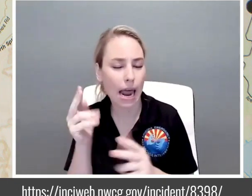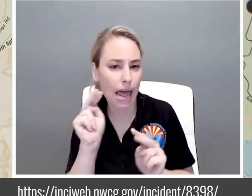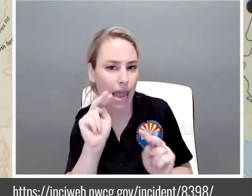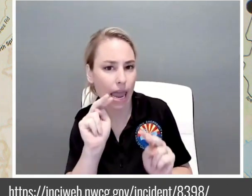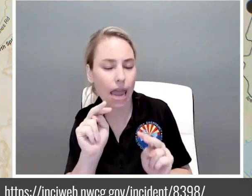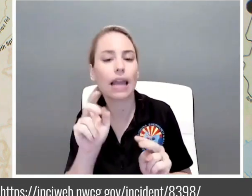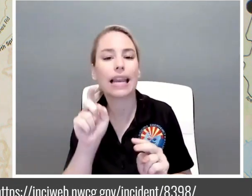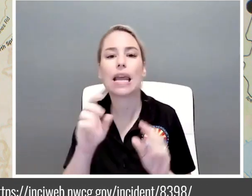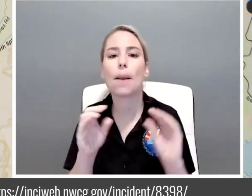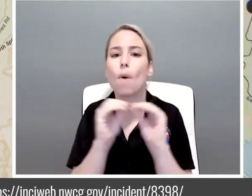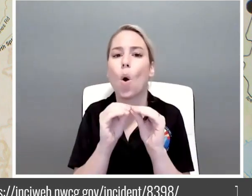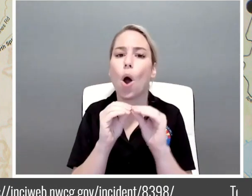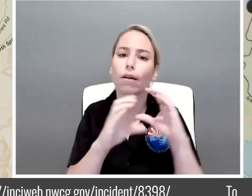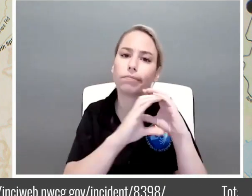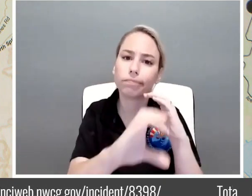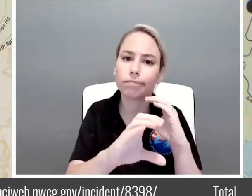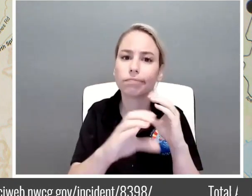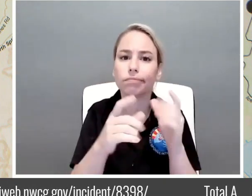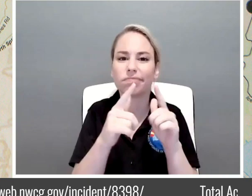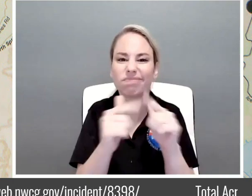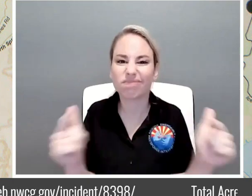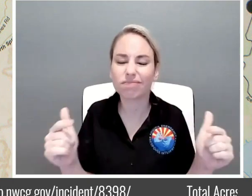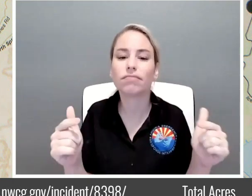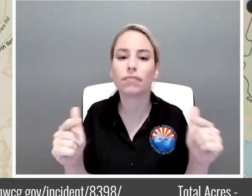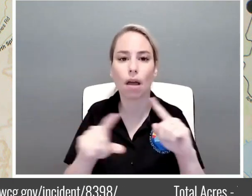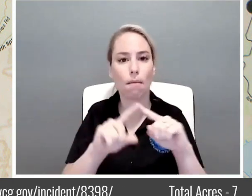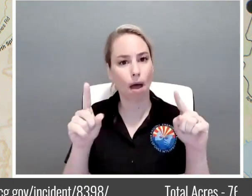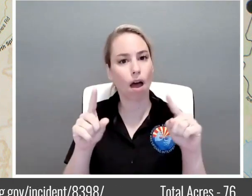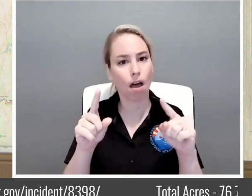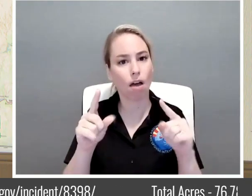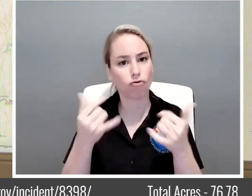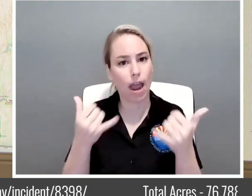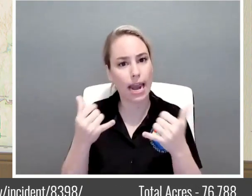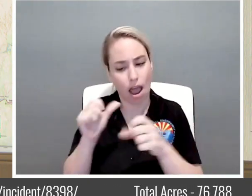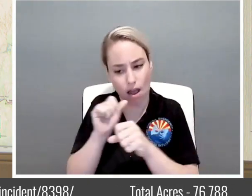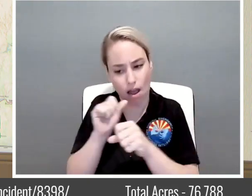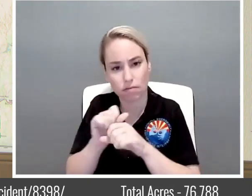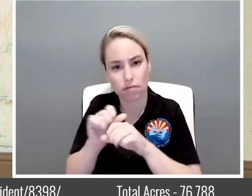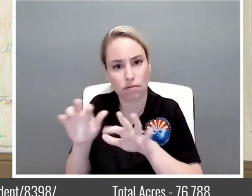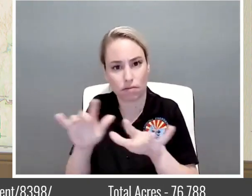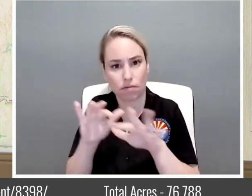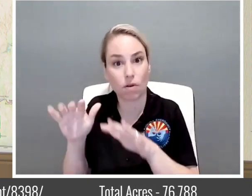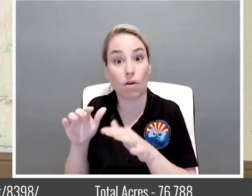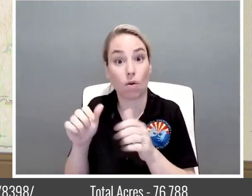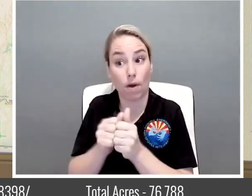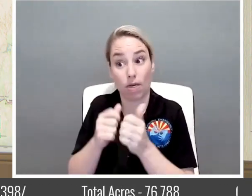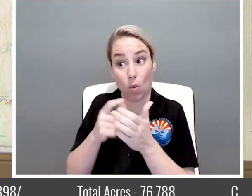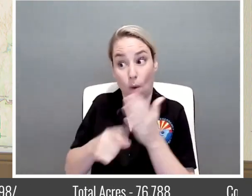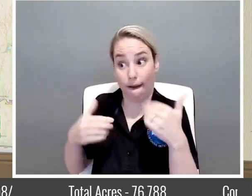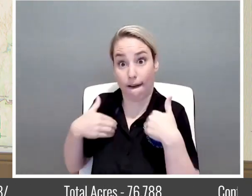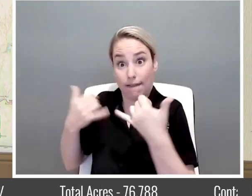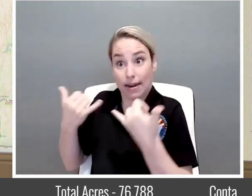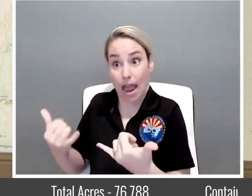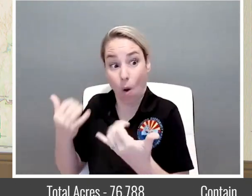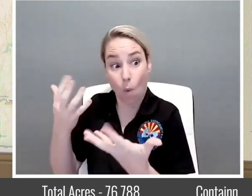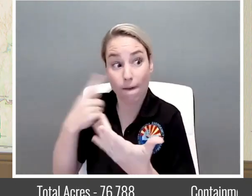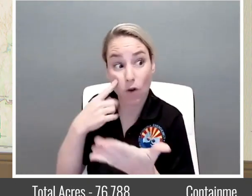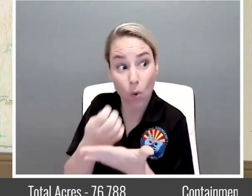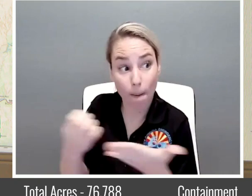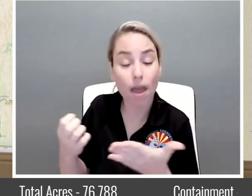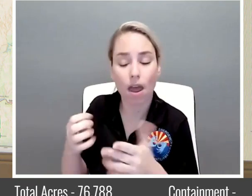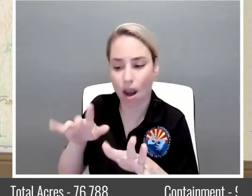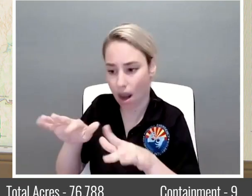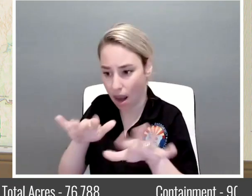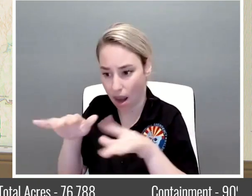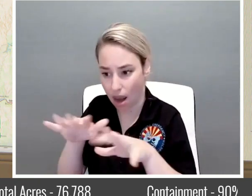in to finish that but they are doing the chipping and some of the stuff that they can do with the equipment that they have that operation will be going on for